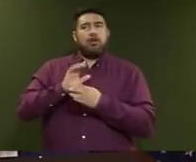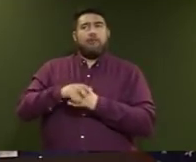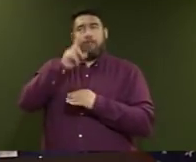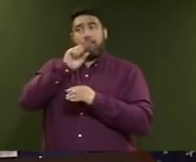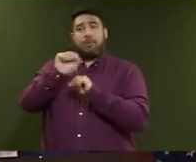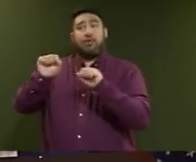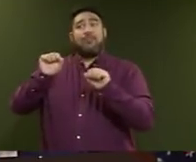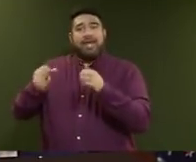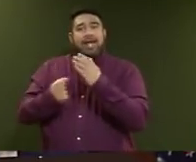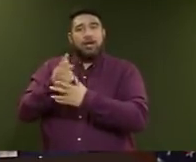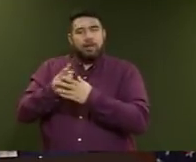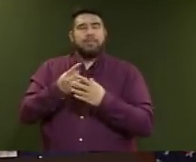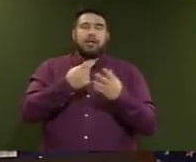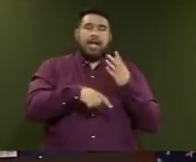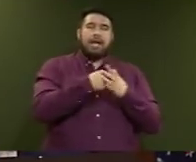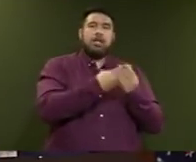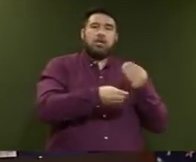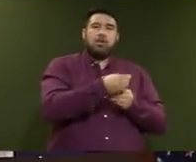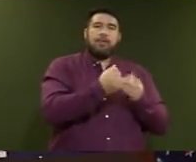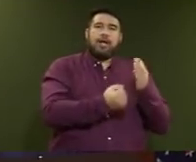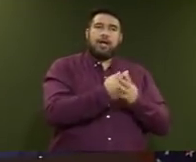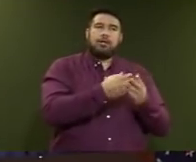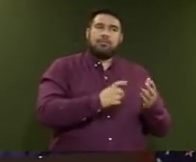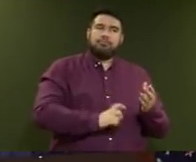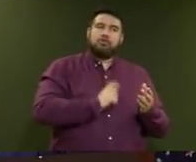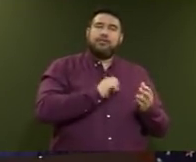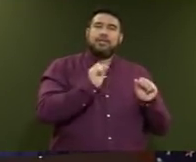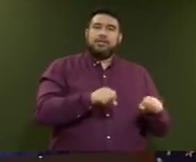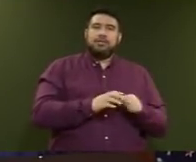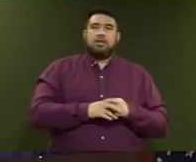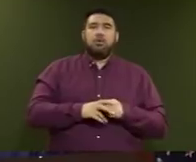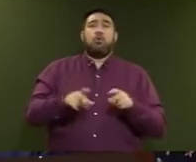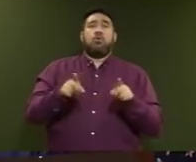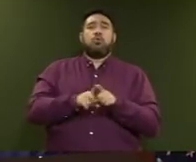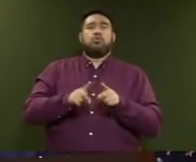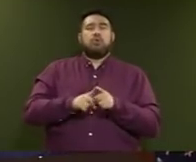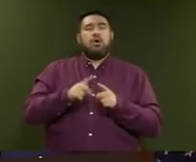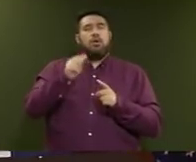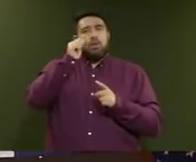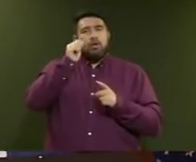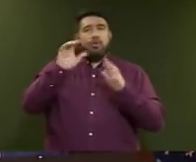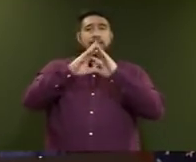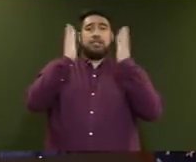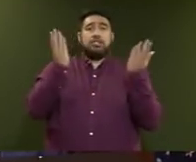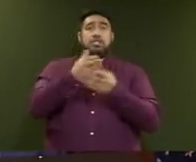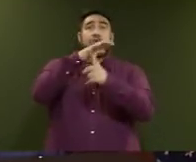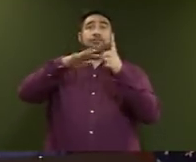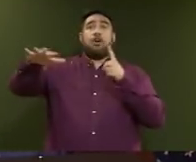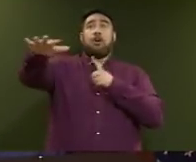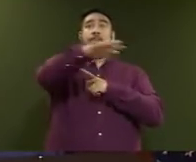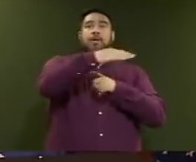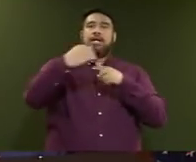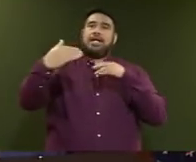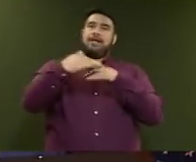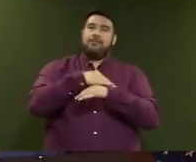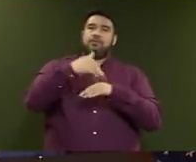economic outcomes. What I will say, Mr Speaker, is I also have to acknowledge the international environment, which is having an effect here in New Zealand, which